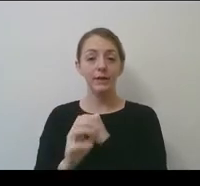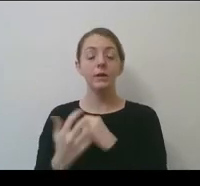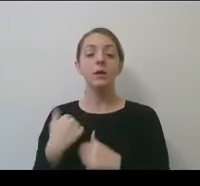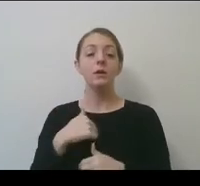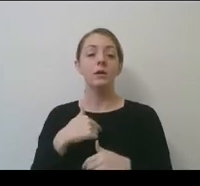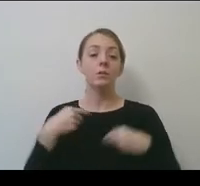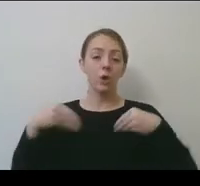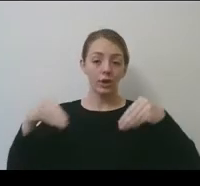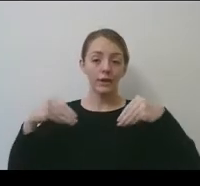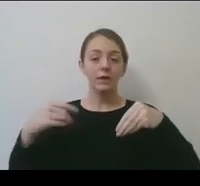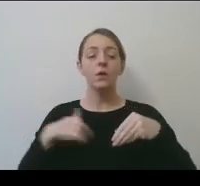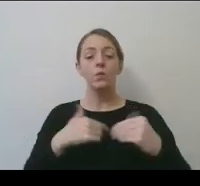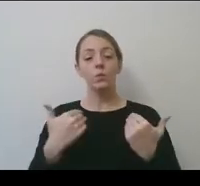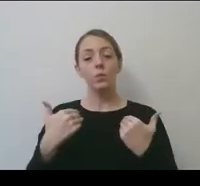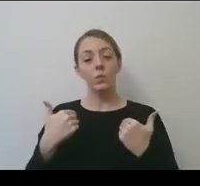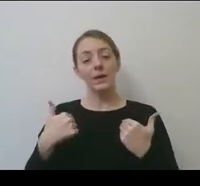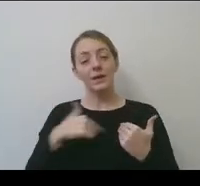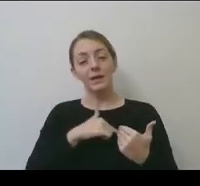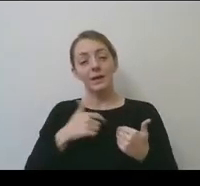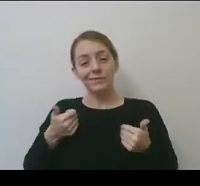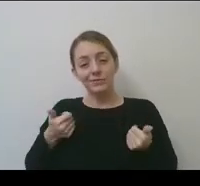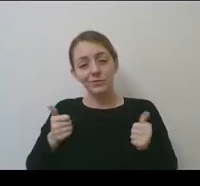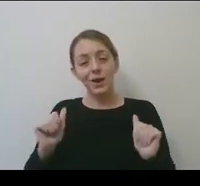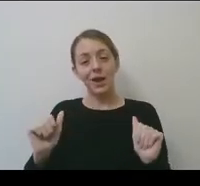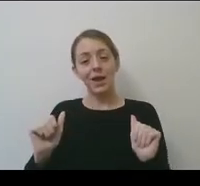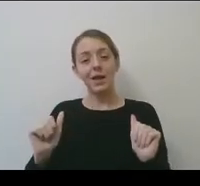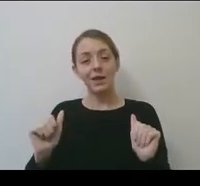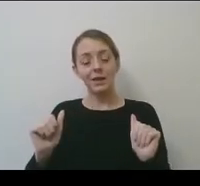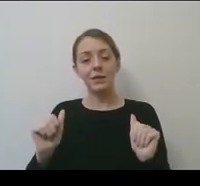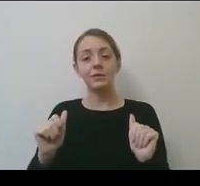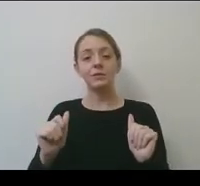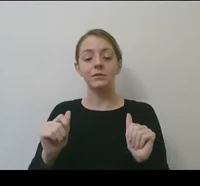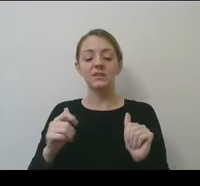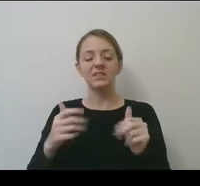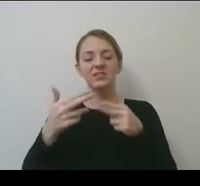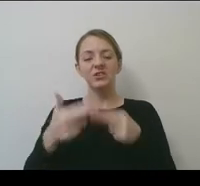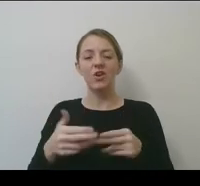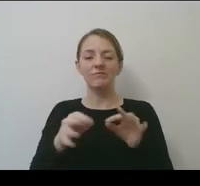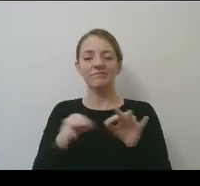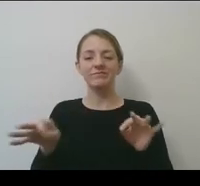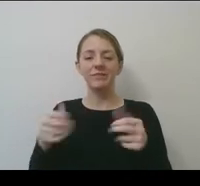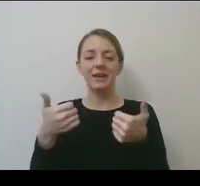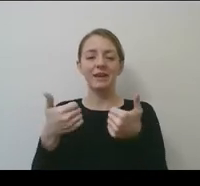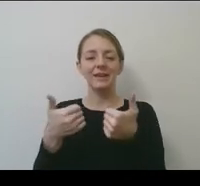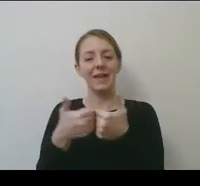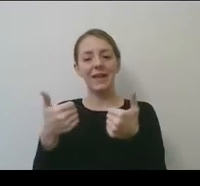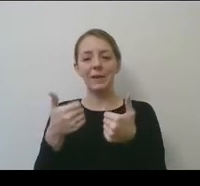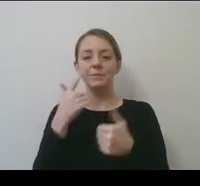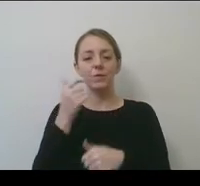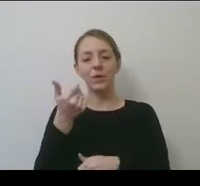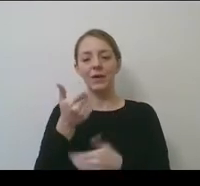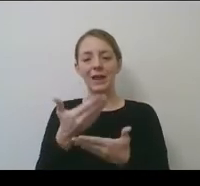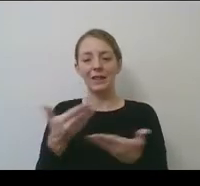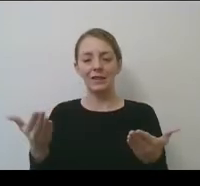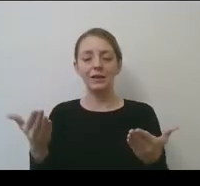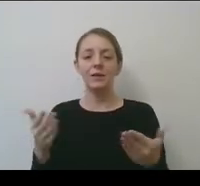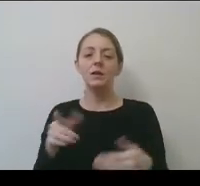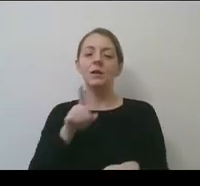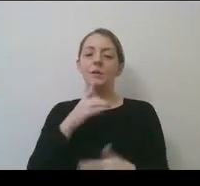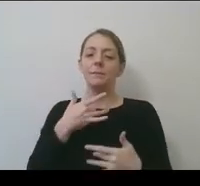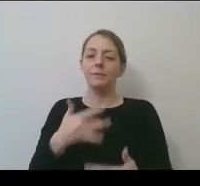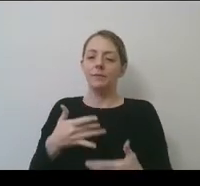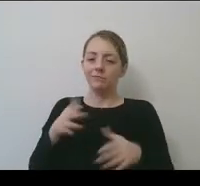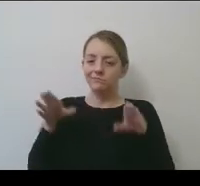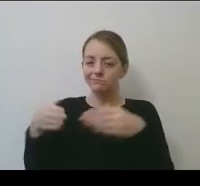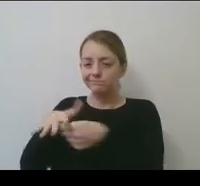effort around game for anything. And that's generally in the community or the locale where we have our championships. And there's various